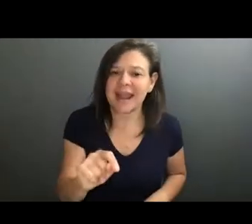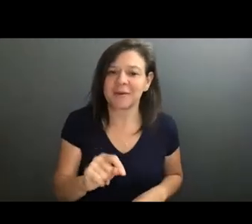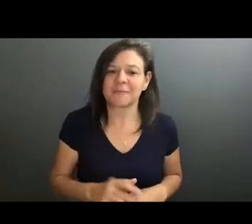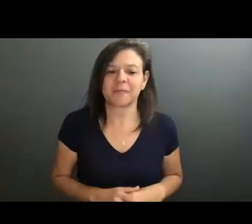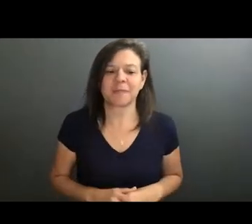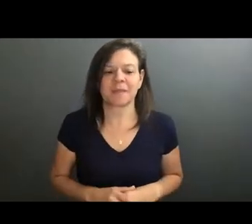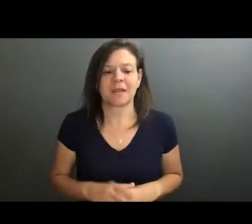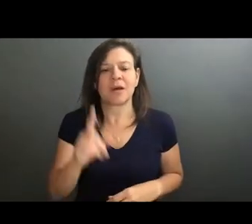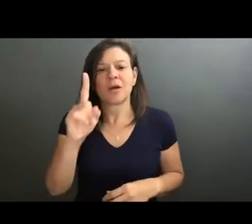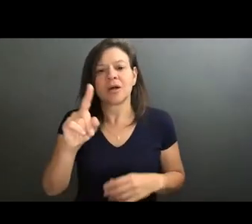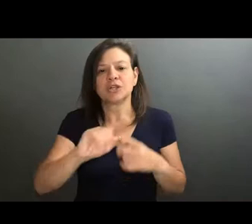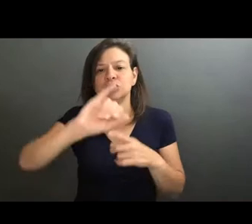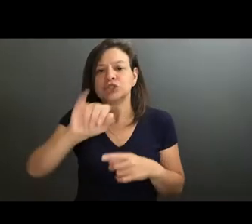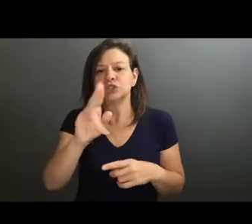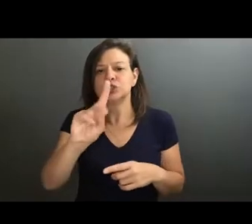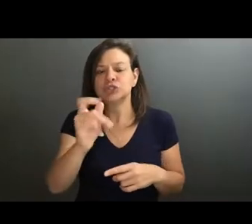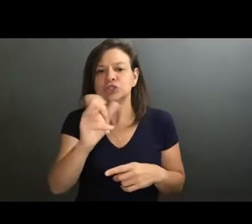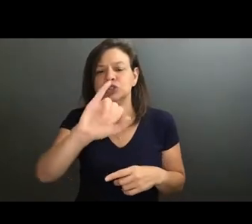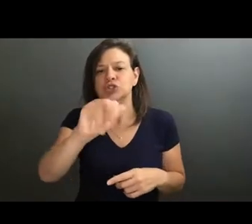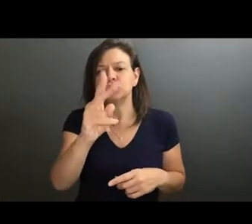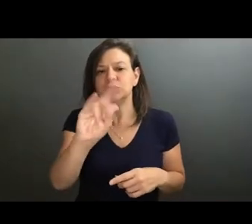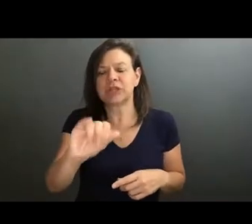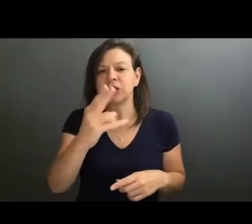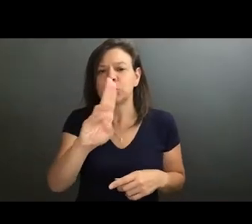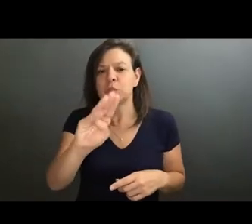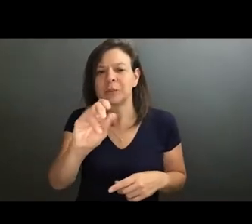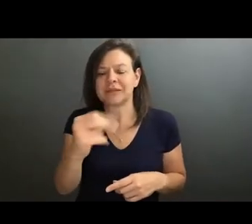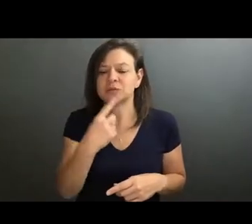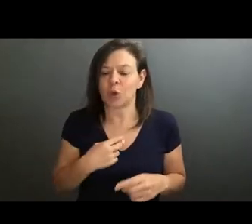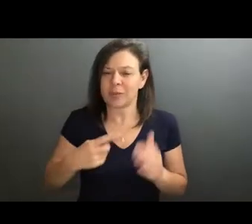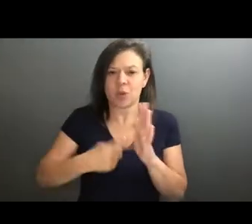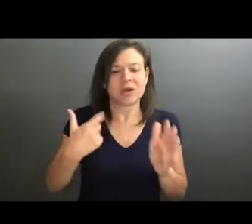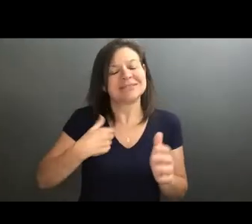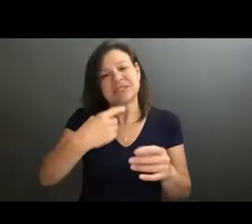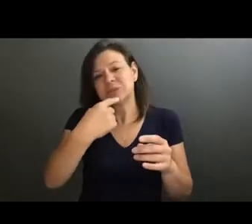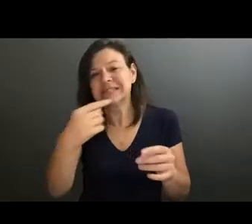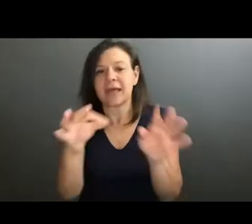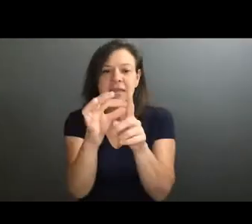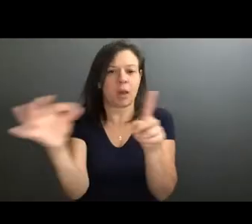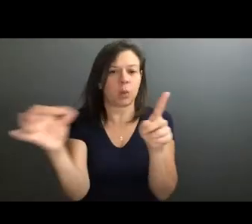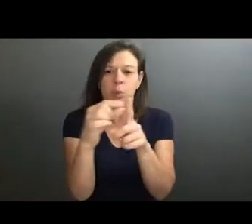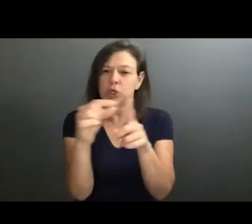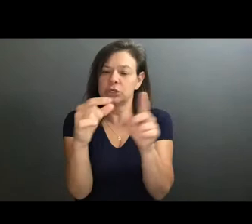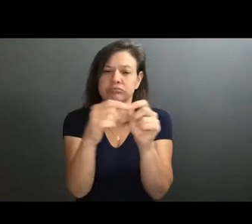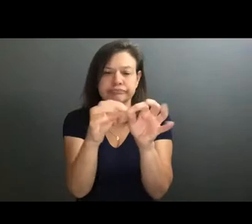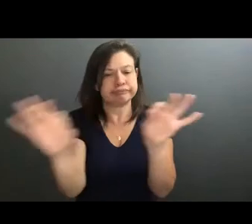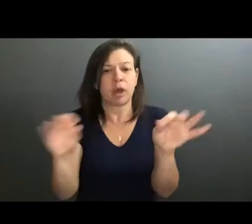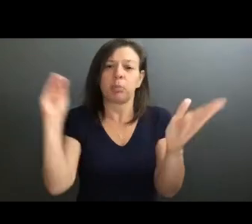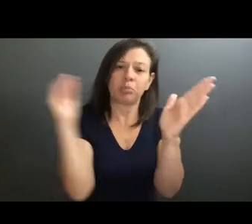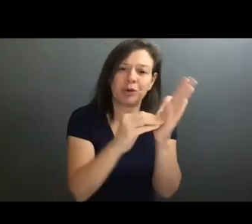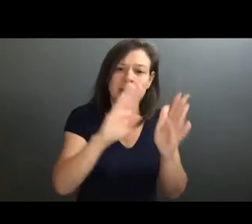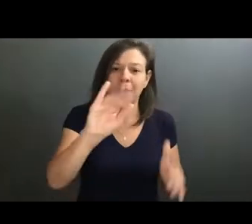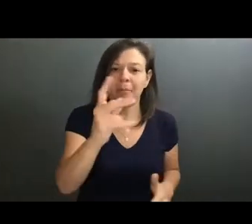legendary activist Judith Heumann or Judy Heumann told me to keep saying that or put it in my bio more like, I think the more people say it, the more it'll,